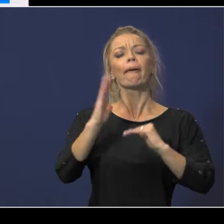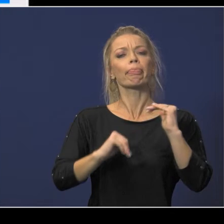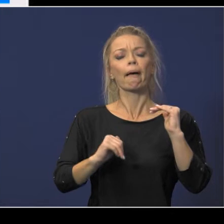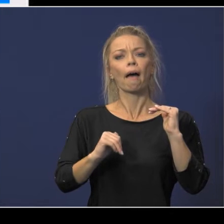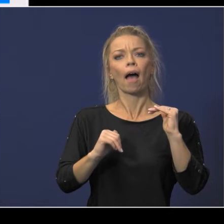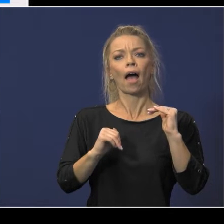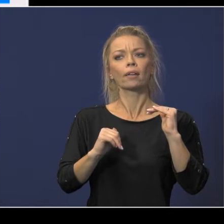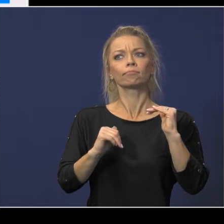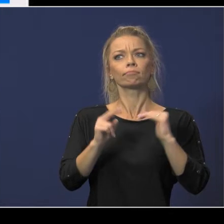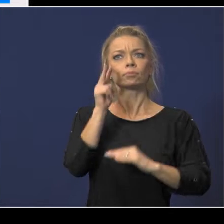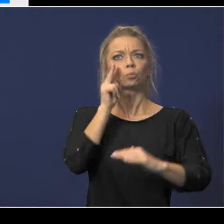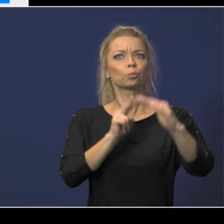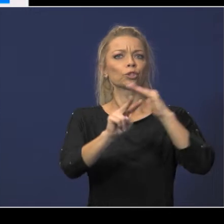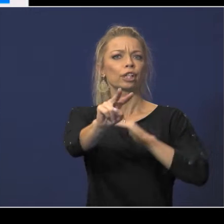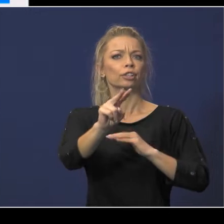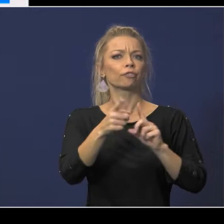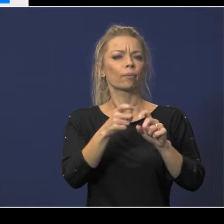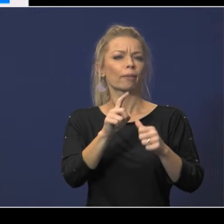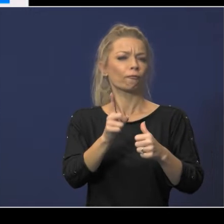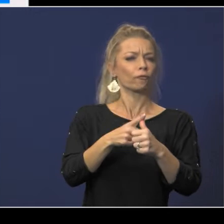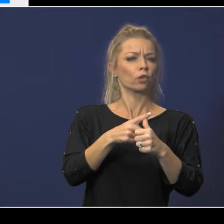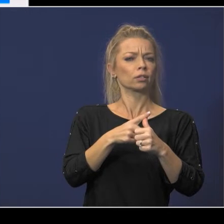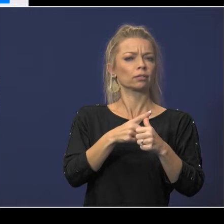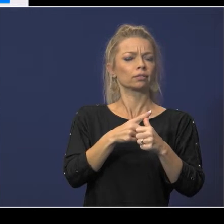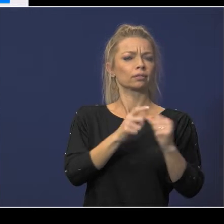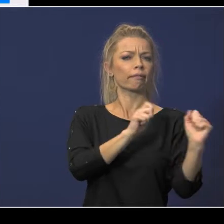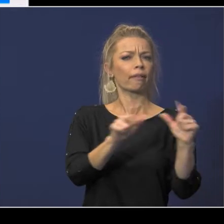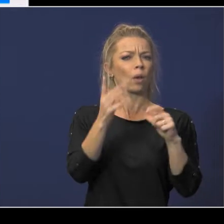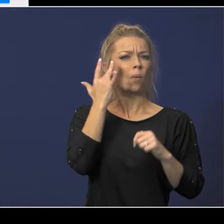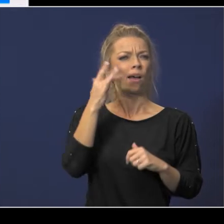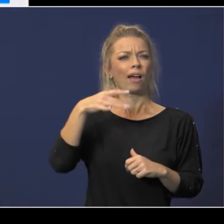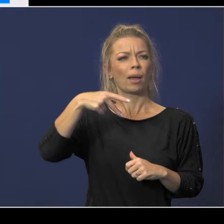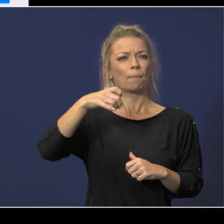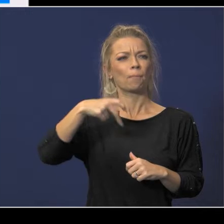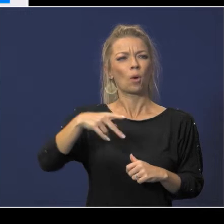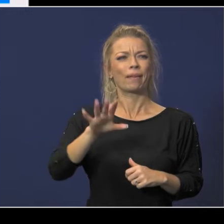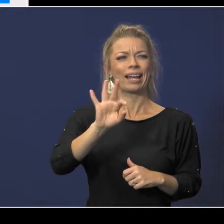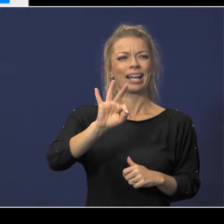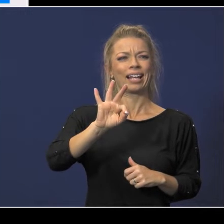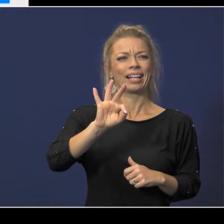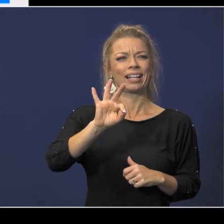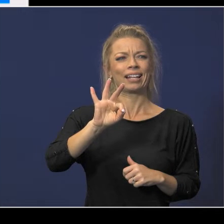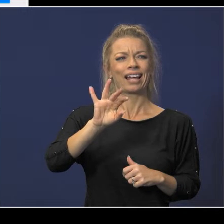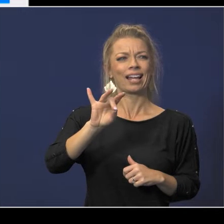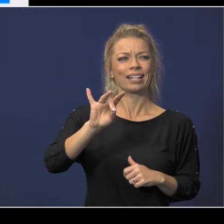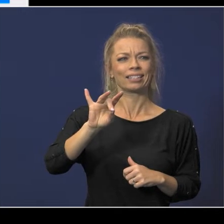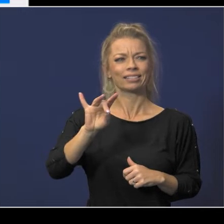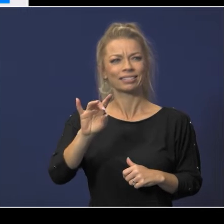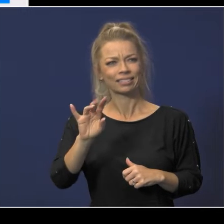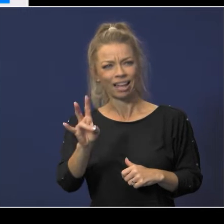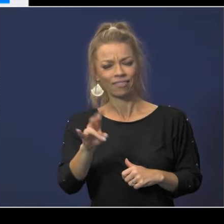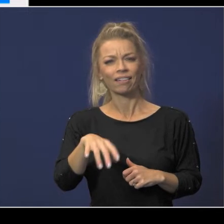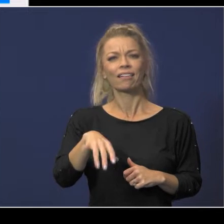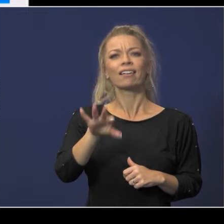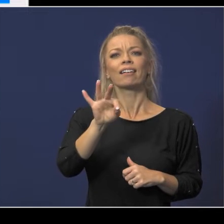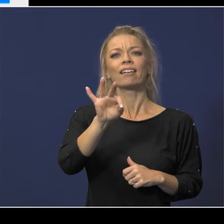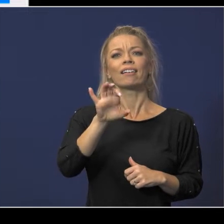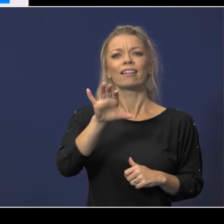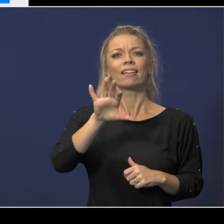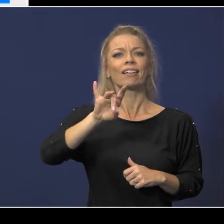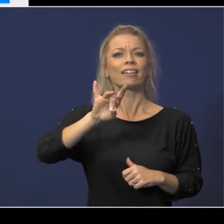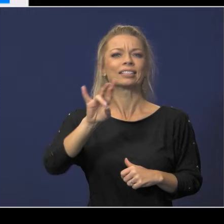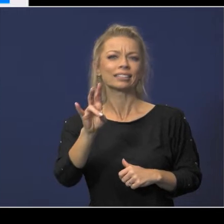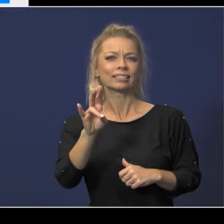slide why why why why does it show pope at 987 986 um these are